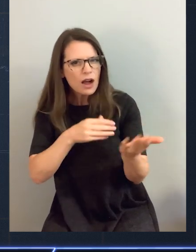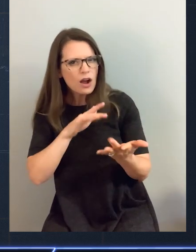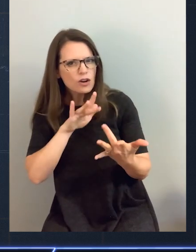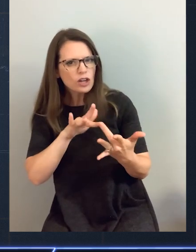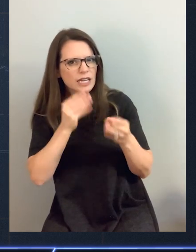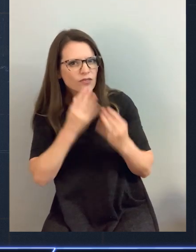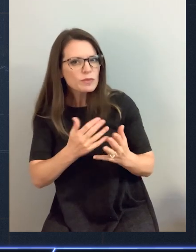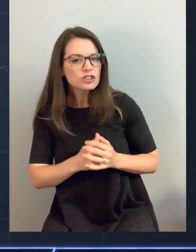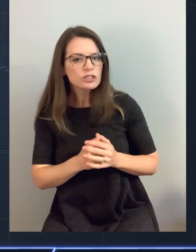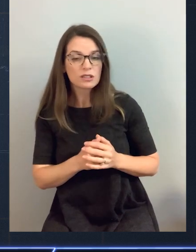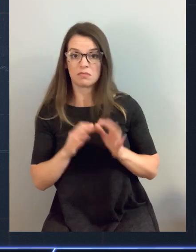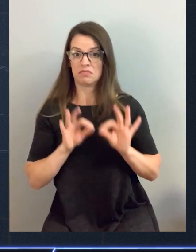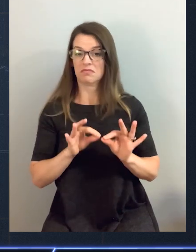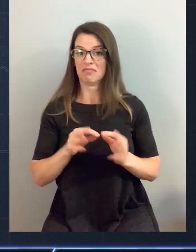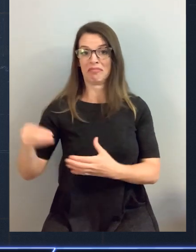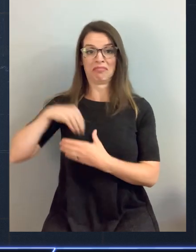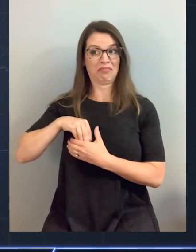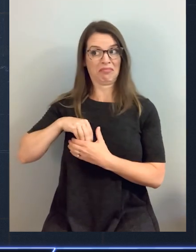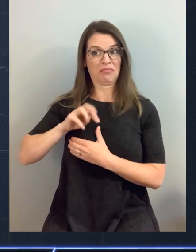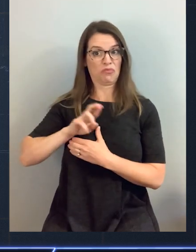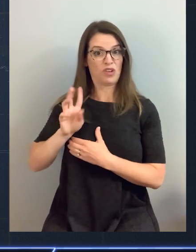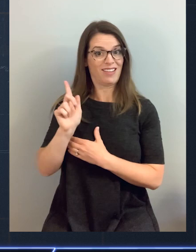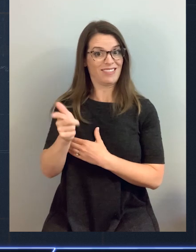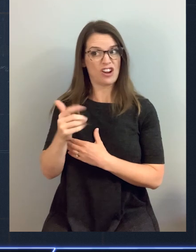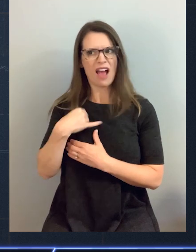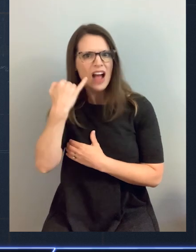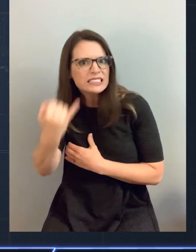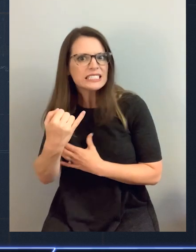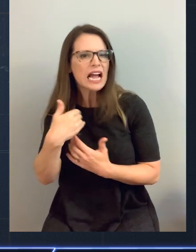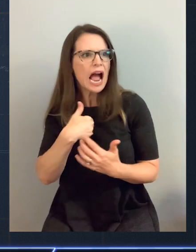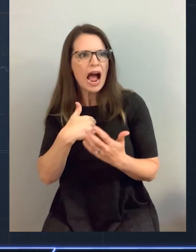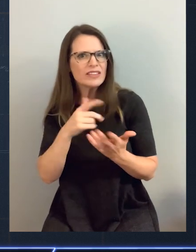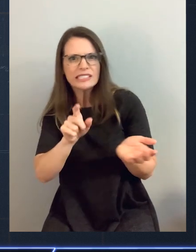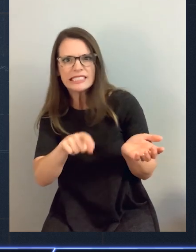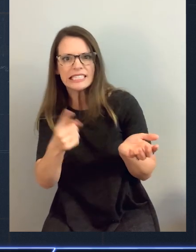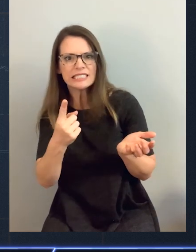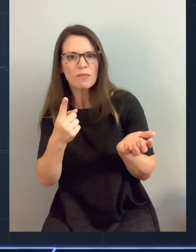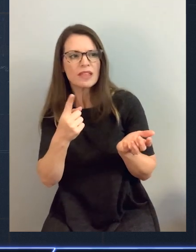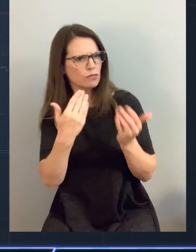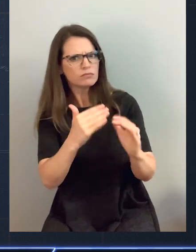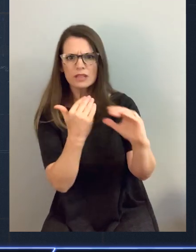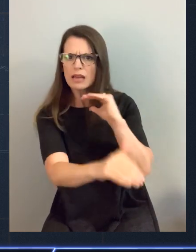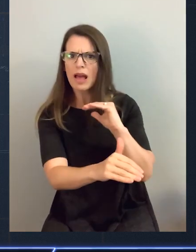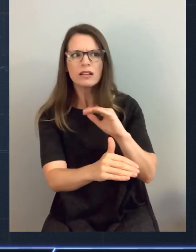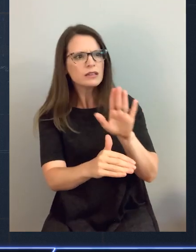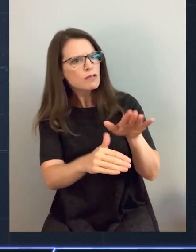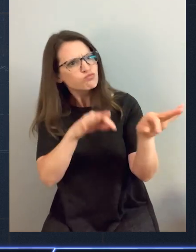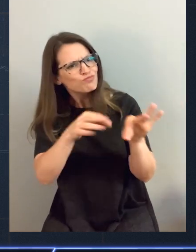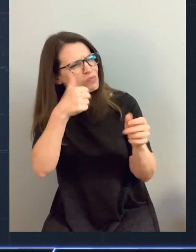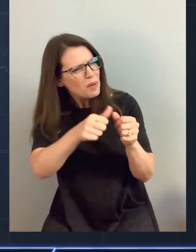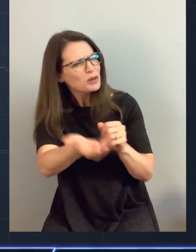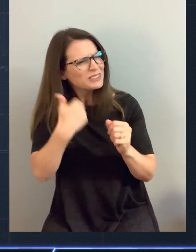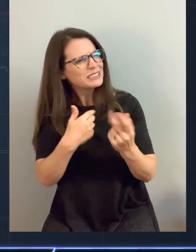and get their contact information. Later, when you've got a need for a new feature, you've got an idea, drop them a quick email,